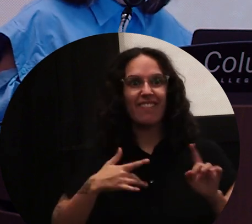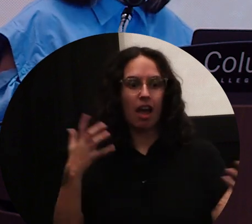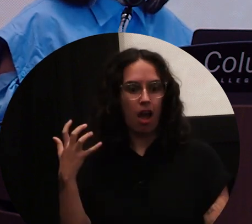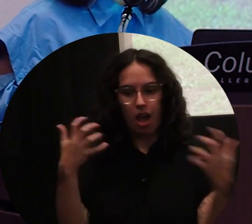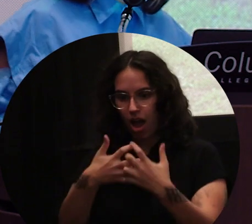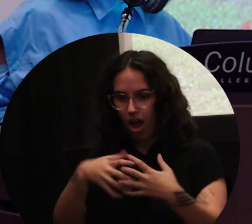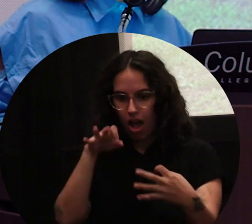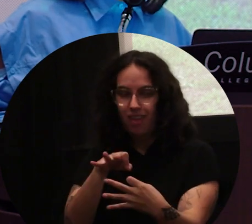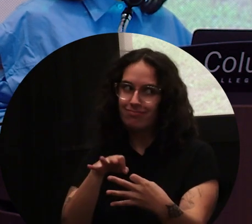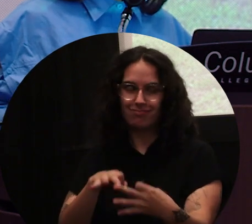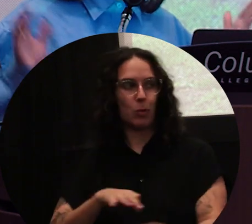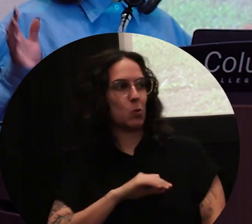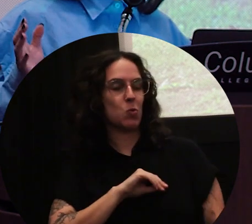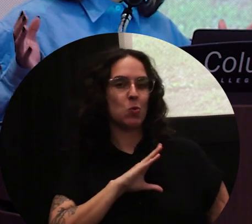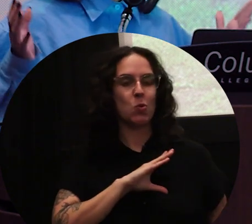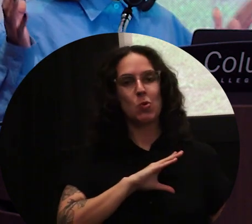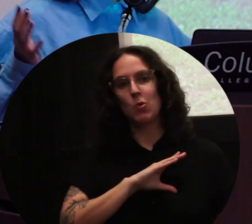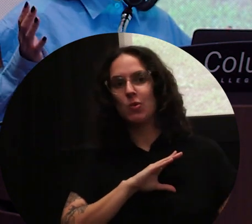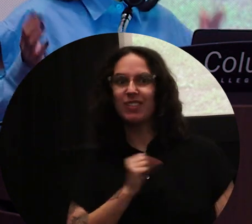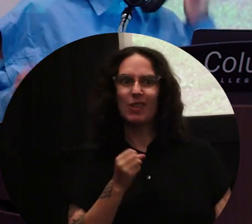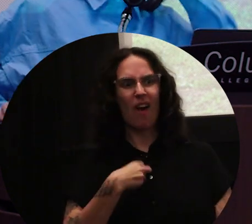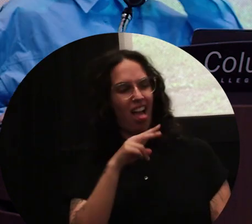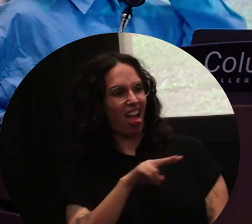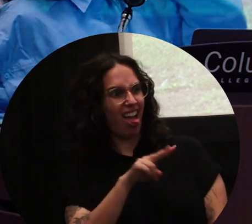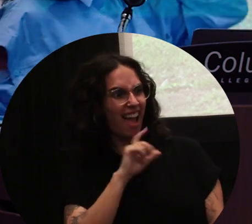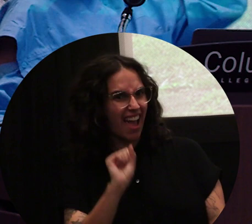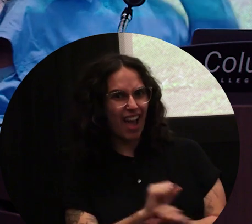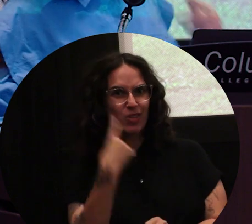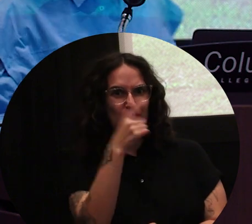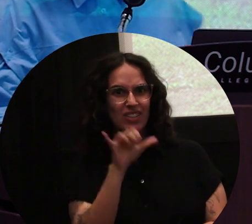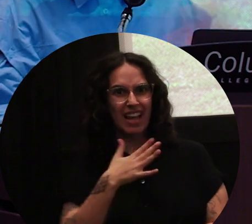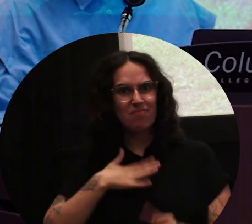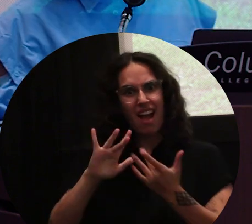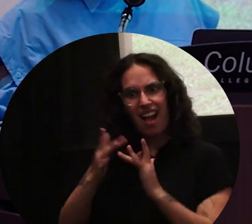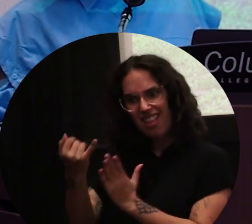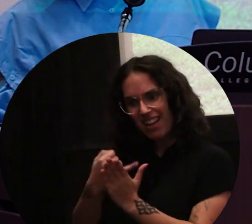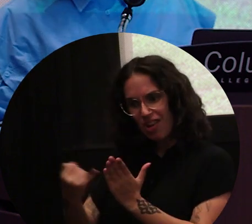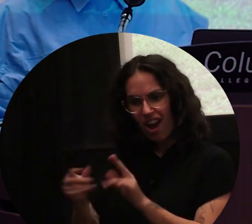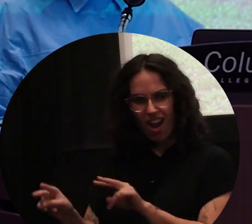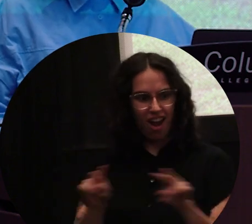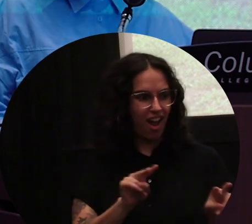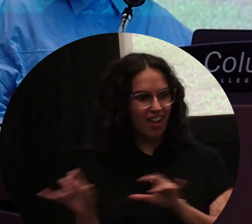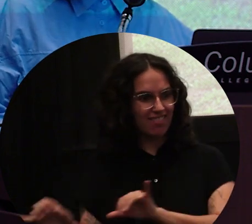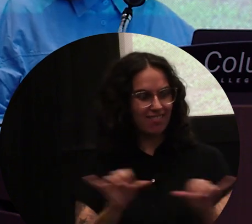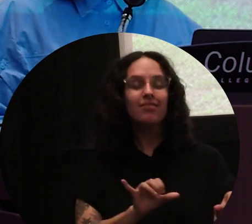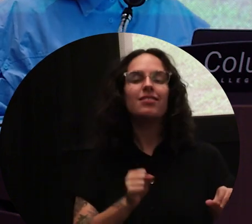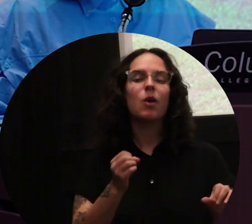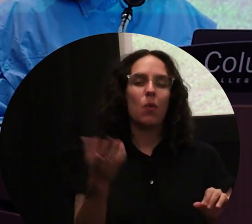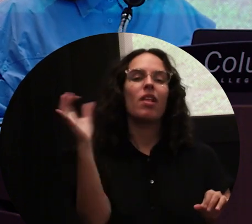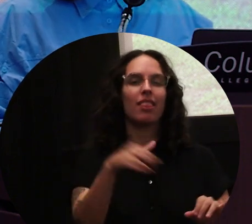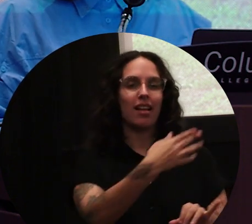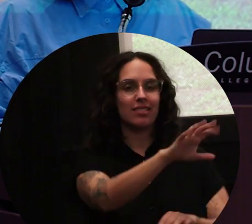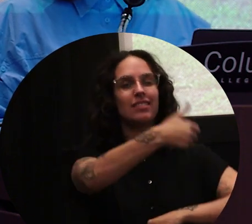which is why I included it because I'm like, oh my gosh, it actually looks like the rendering. So anyway, so this is the piece at Socrates Sculpture Park.